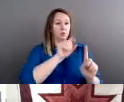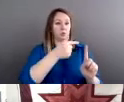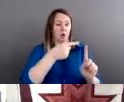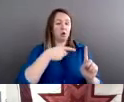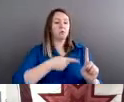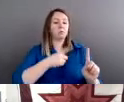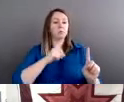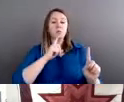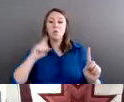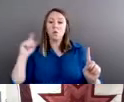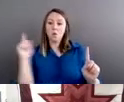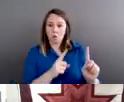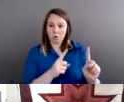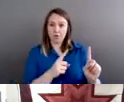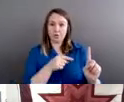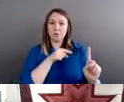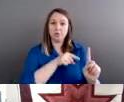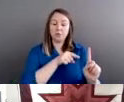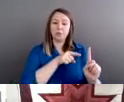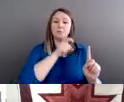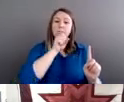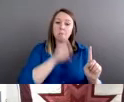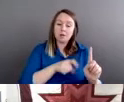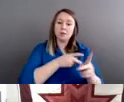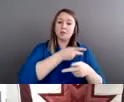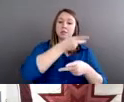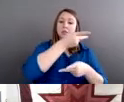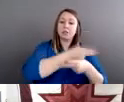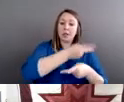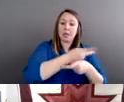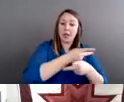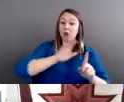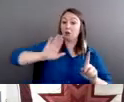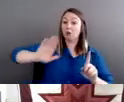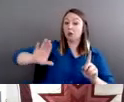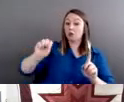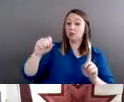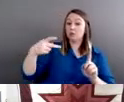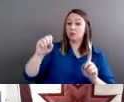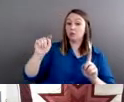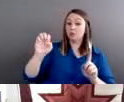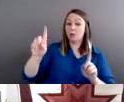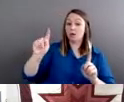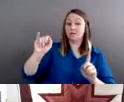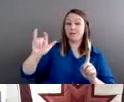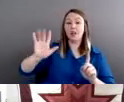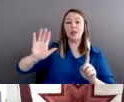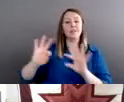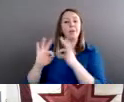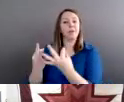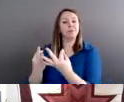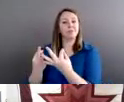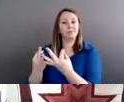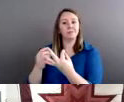was ordered to take care of Spotted Tail's extended family. So he became